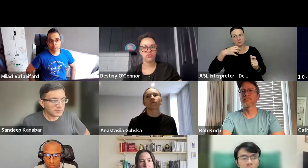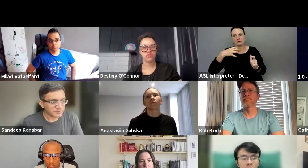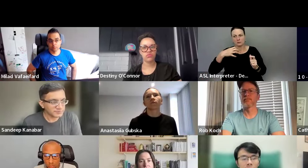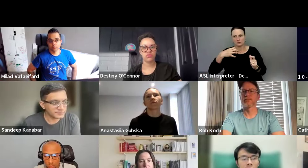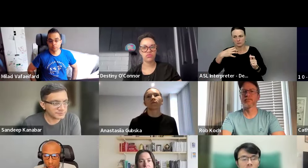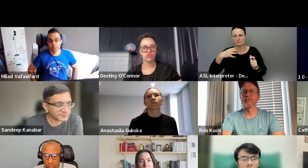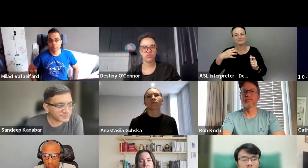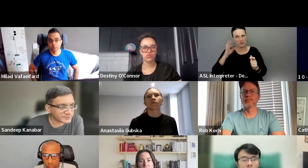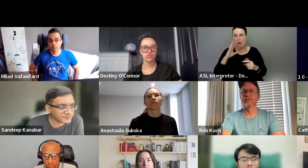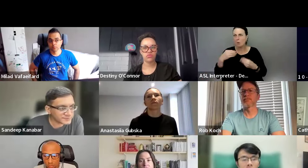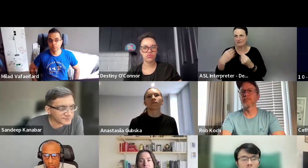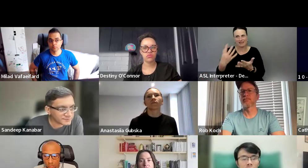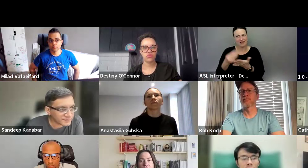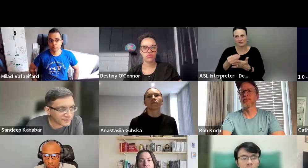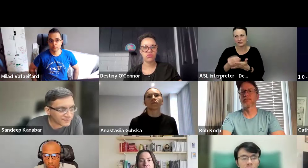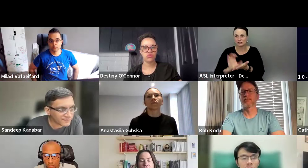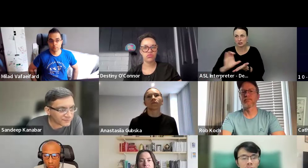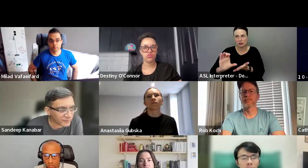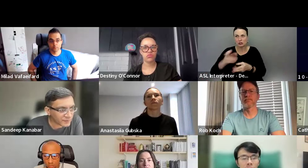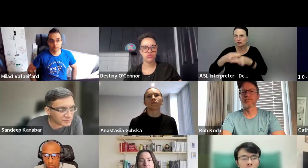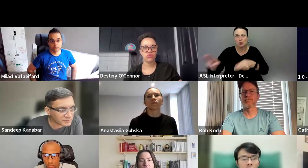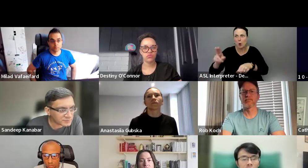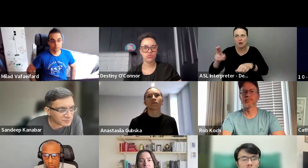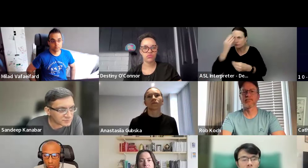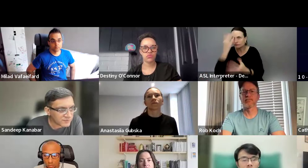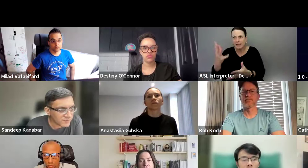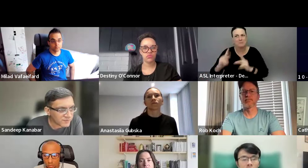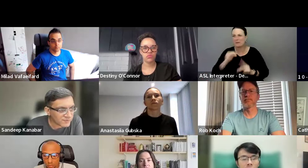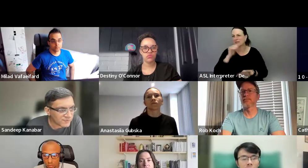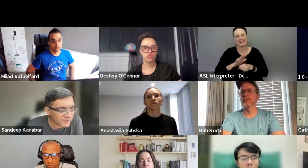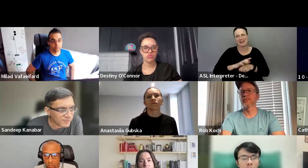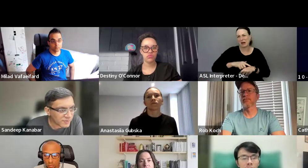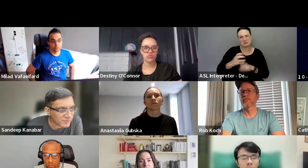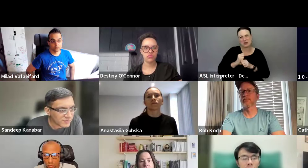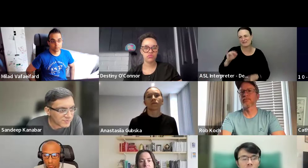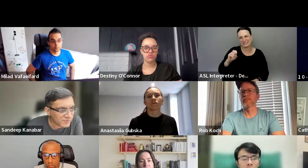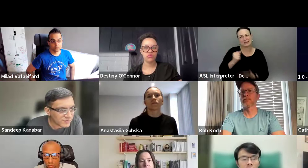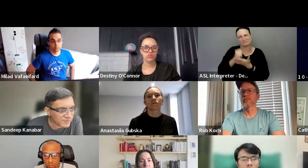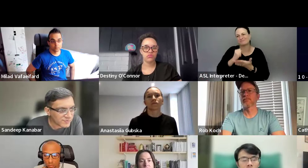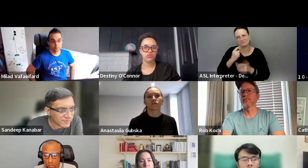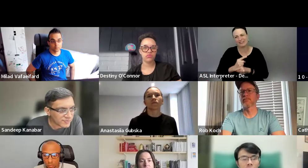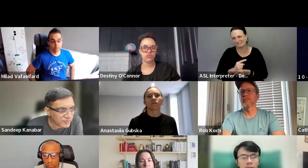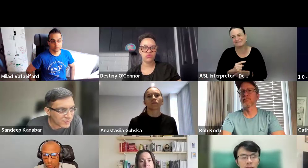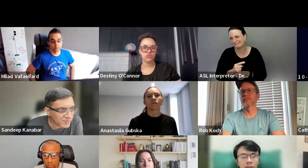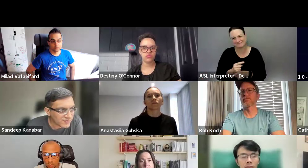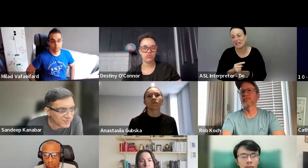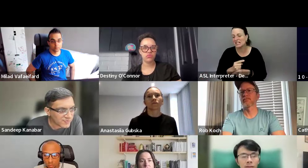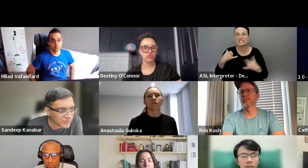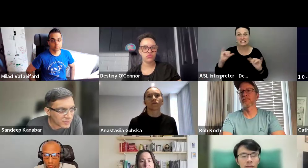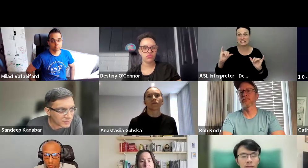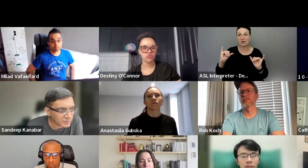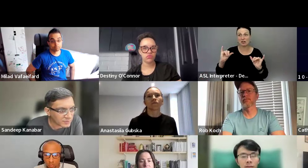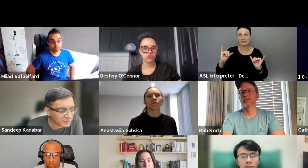give scholarships too short notice and people would not have time to get the visa. Um, it's still not